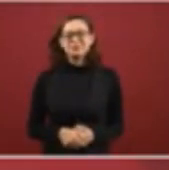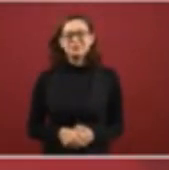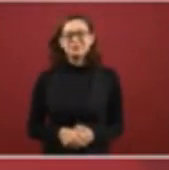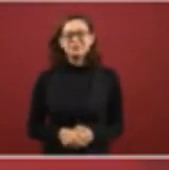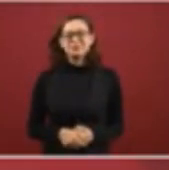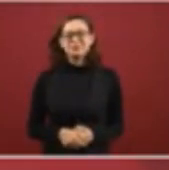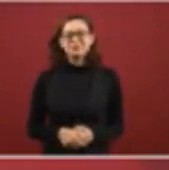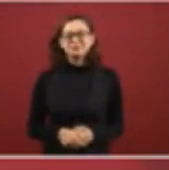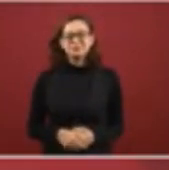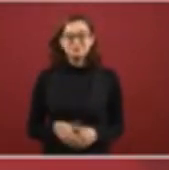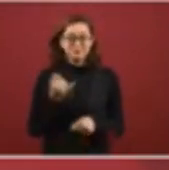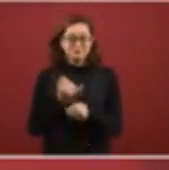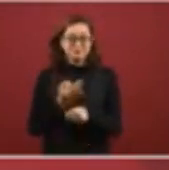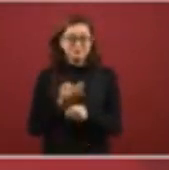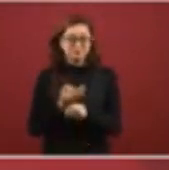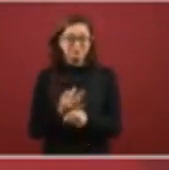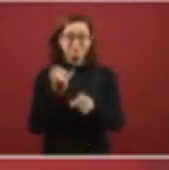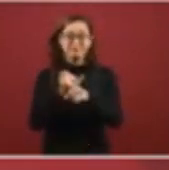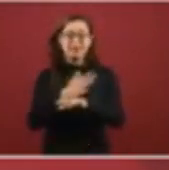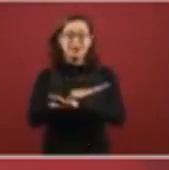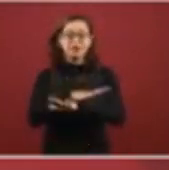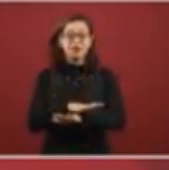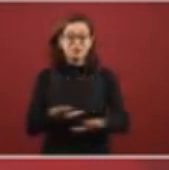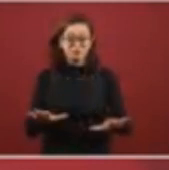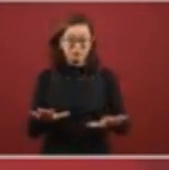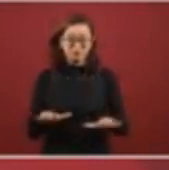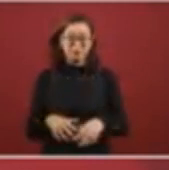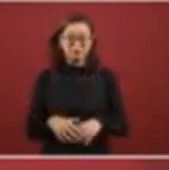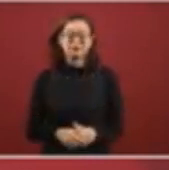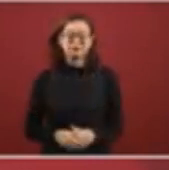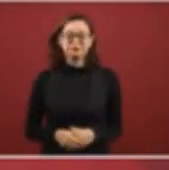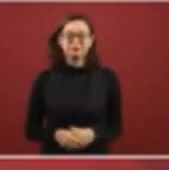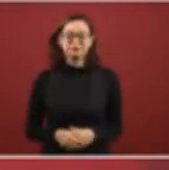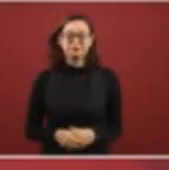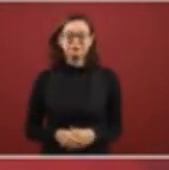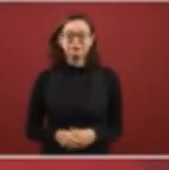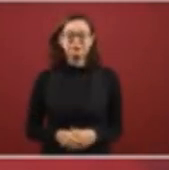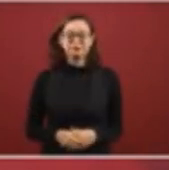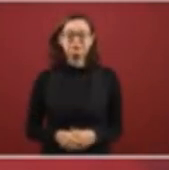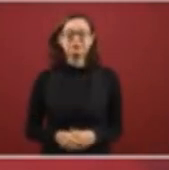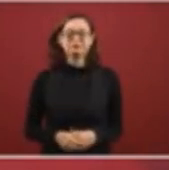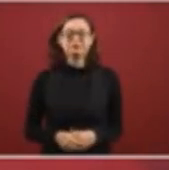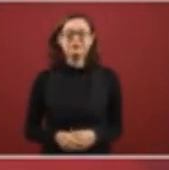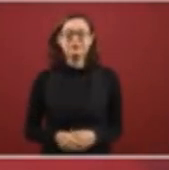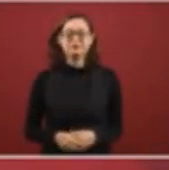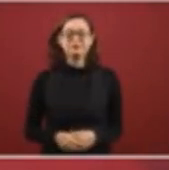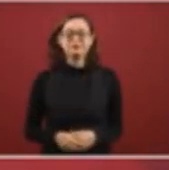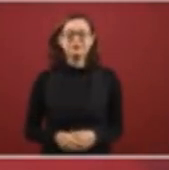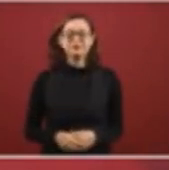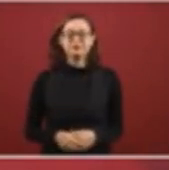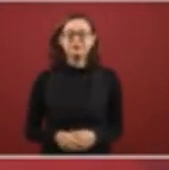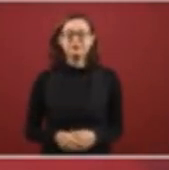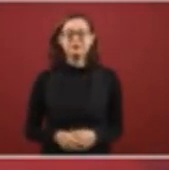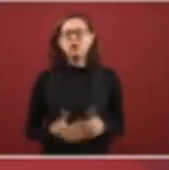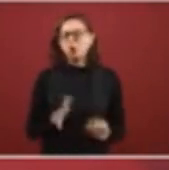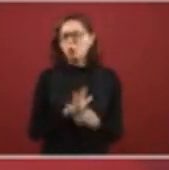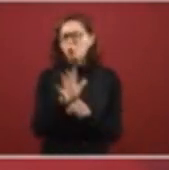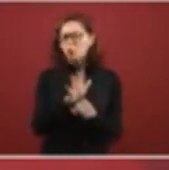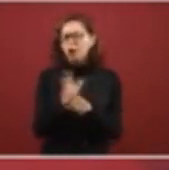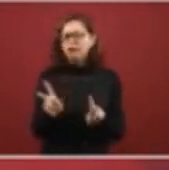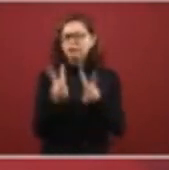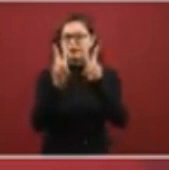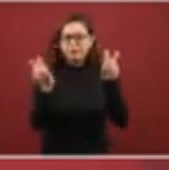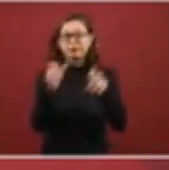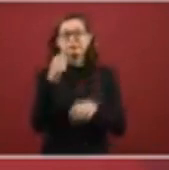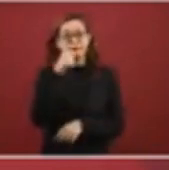We're going to inform regarding the meeting that I